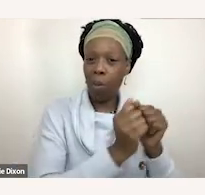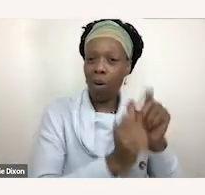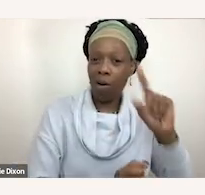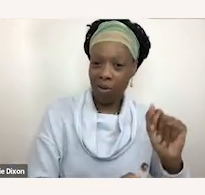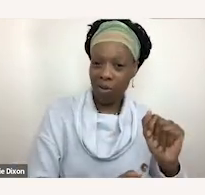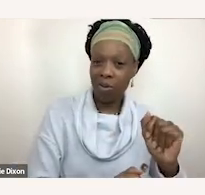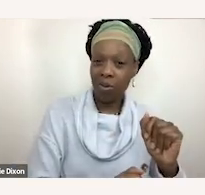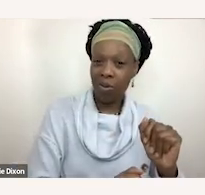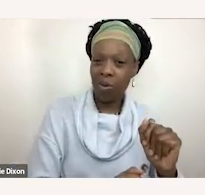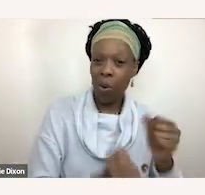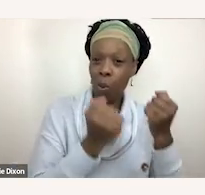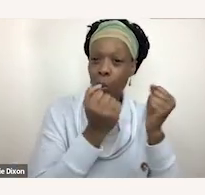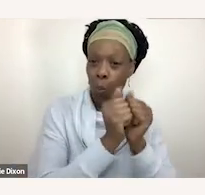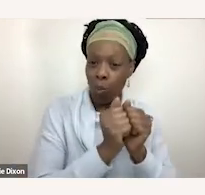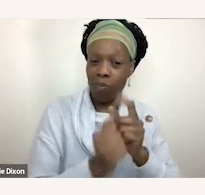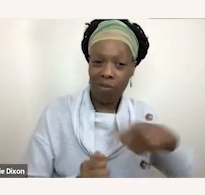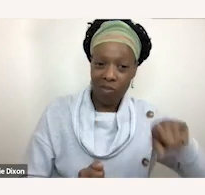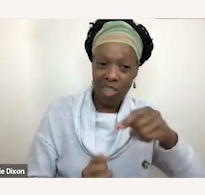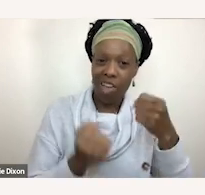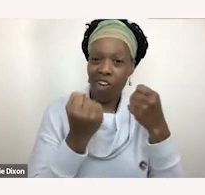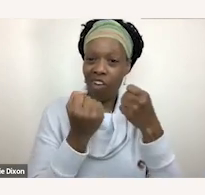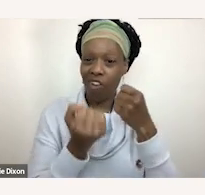alongside their allies to make real change